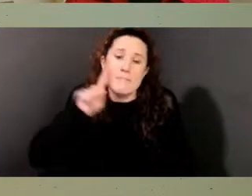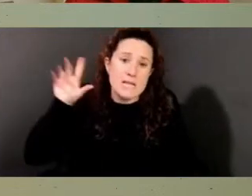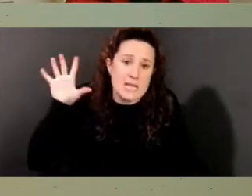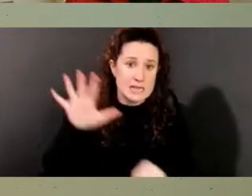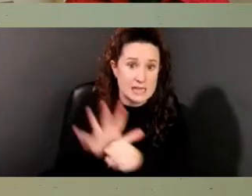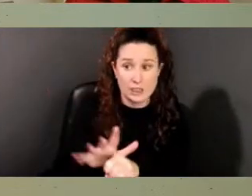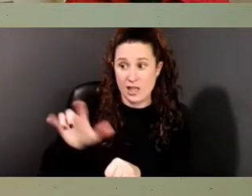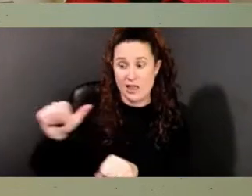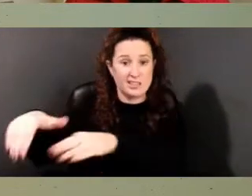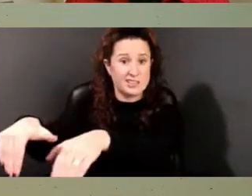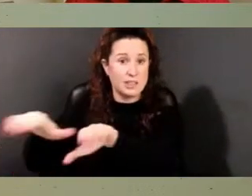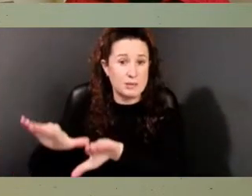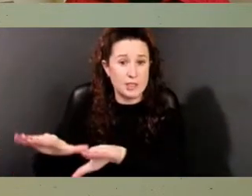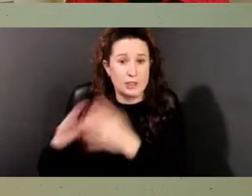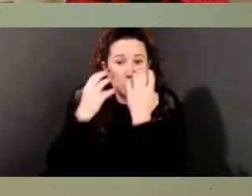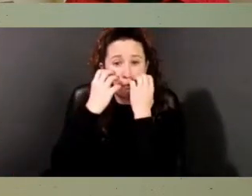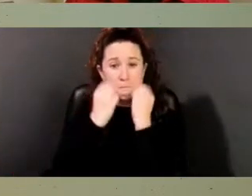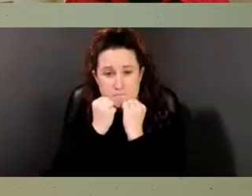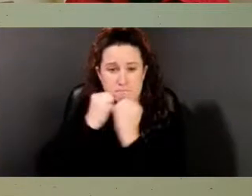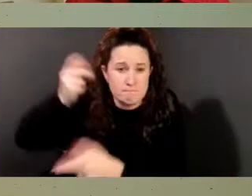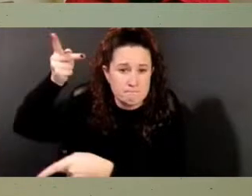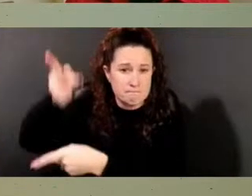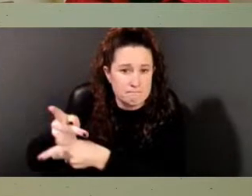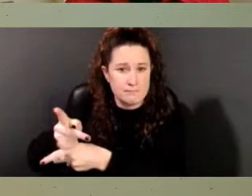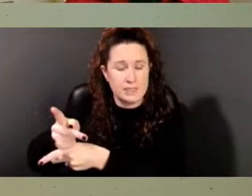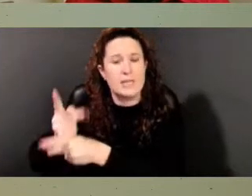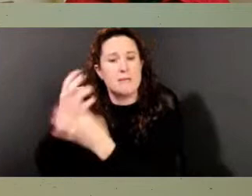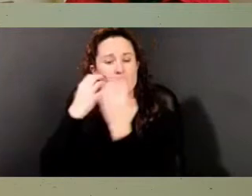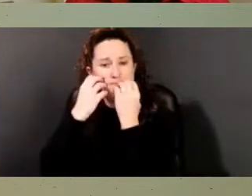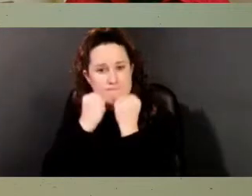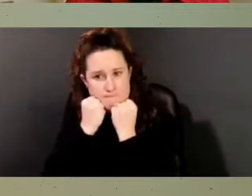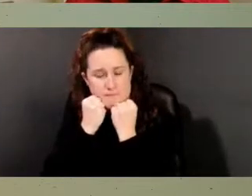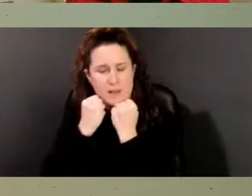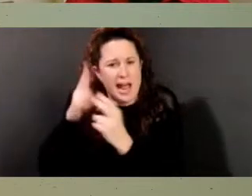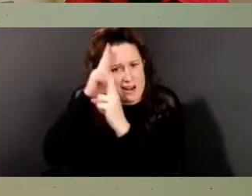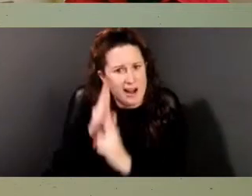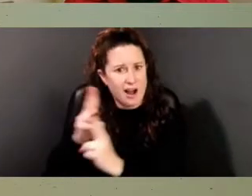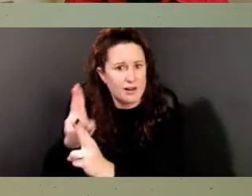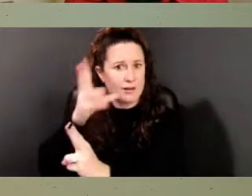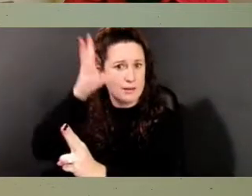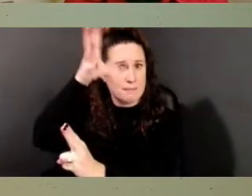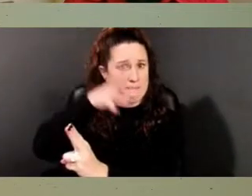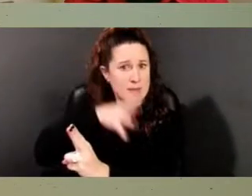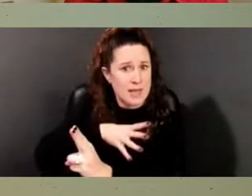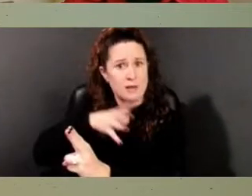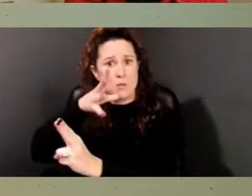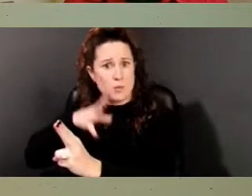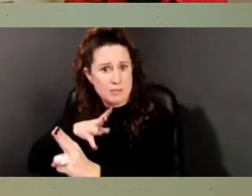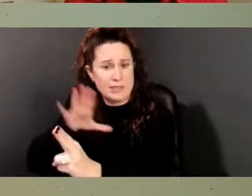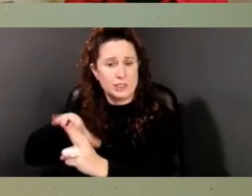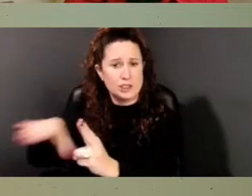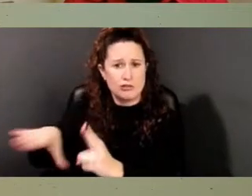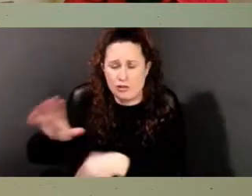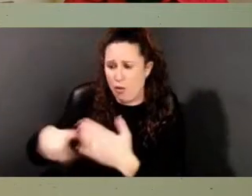and remember and honor the men, women, and children buried in this sacred ground.